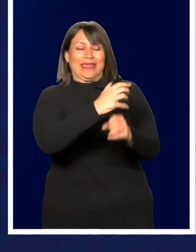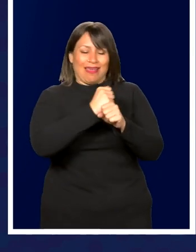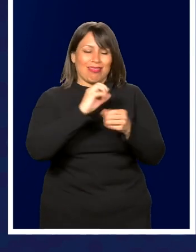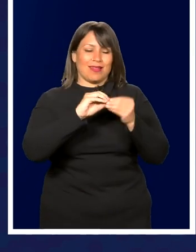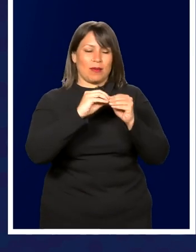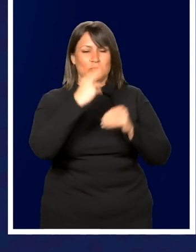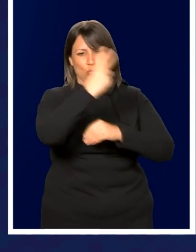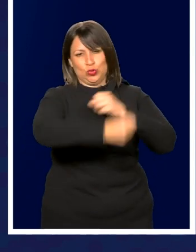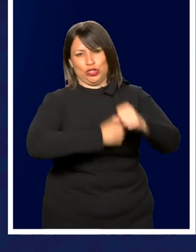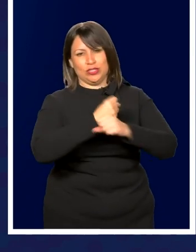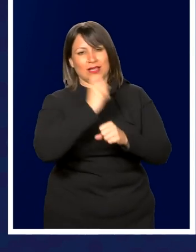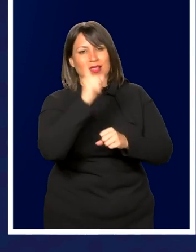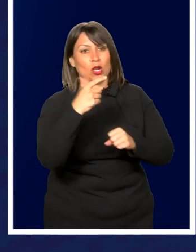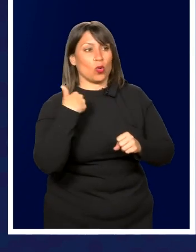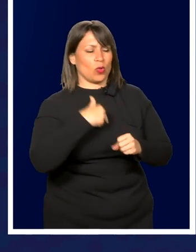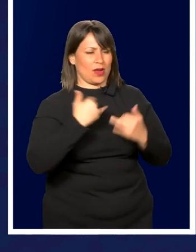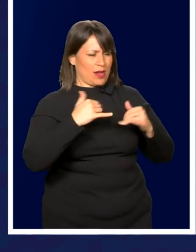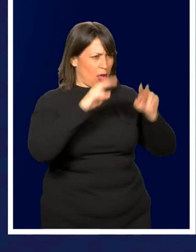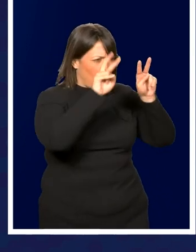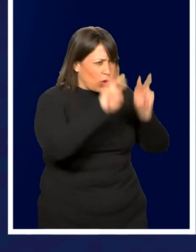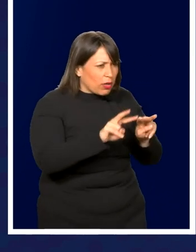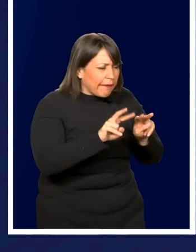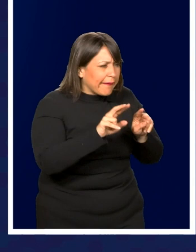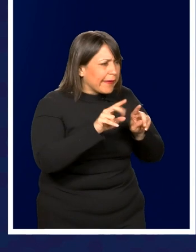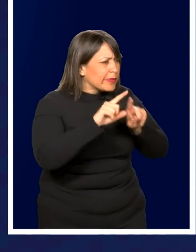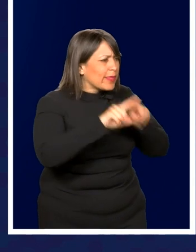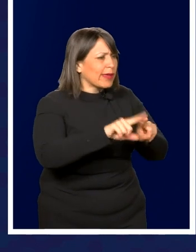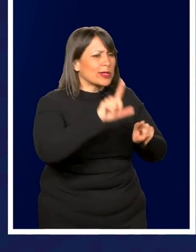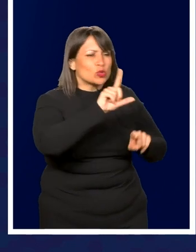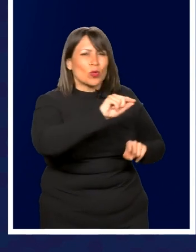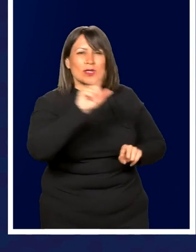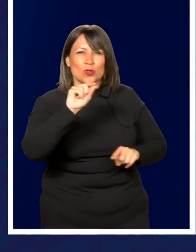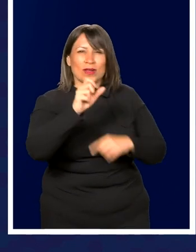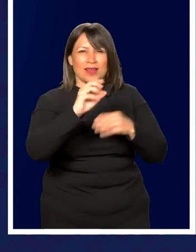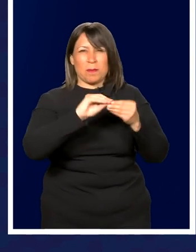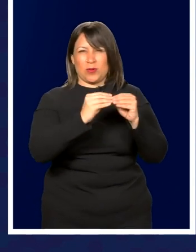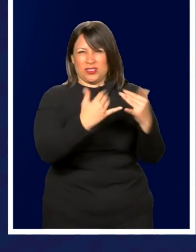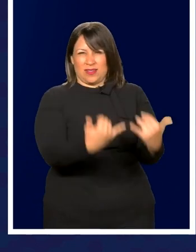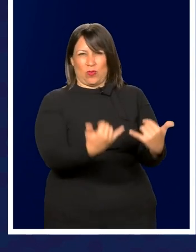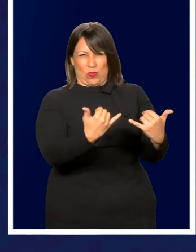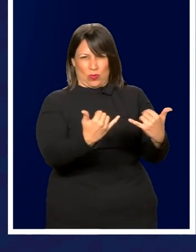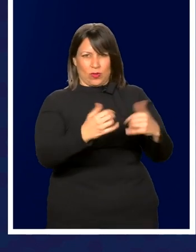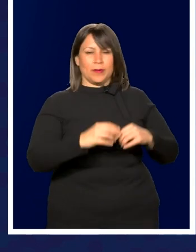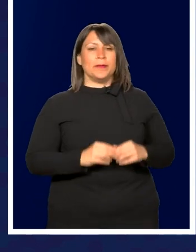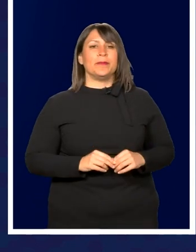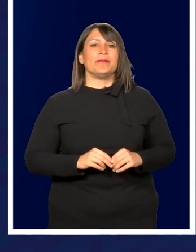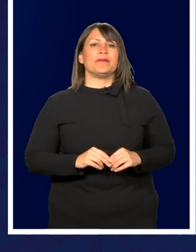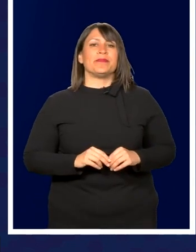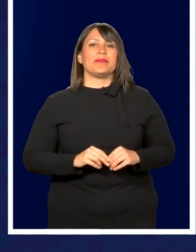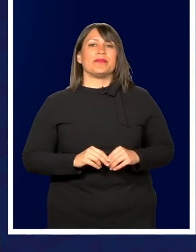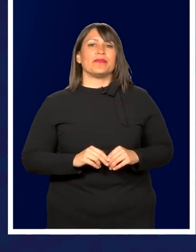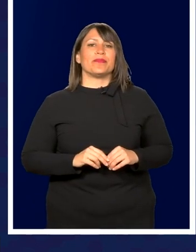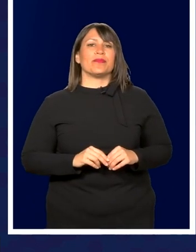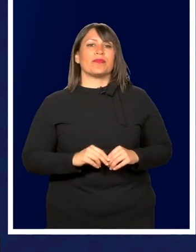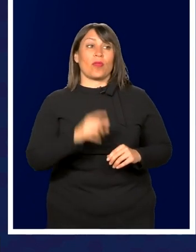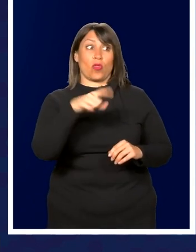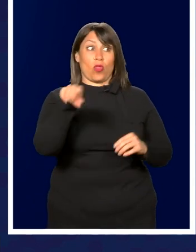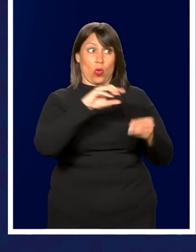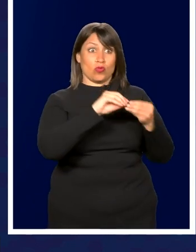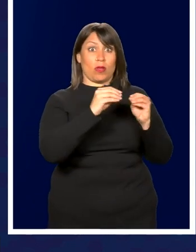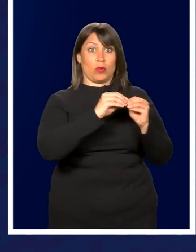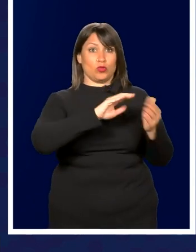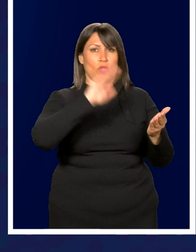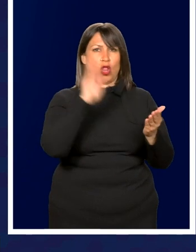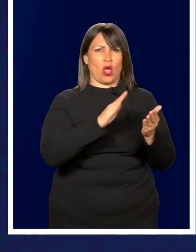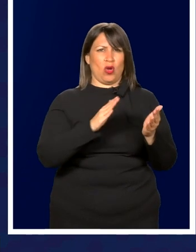the fact. So we're running on 2020 numbers right now. And those numbers